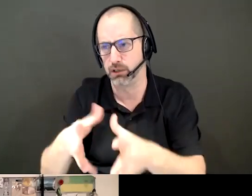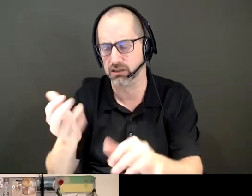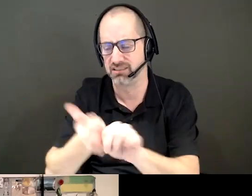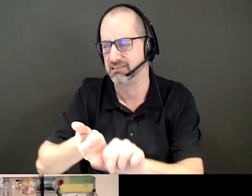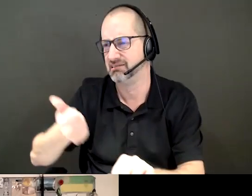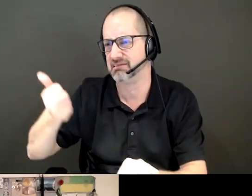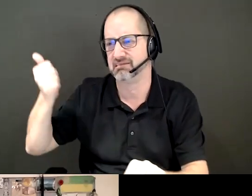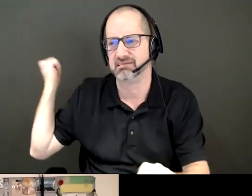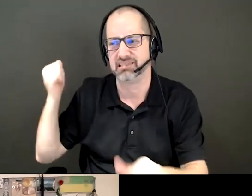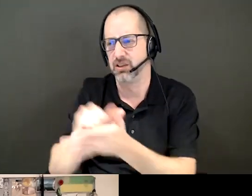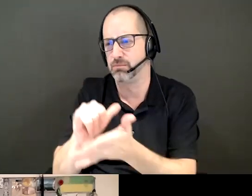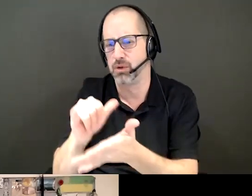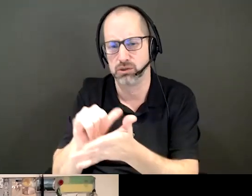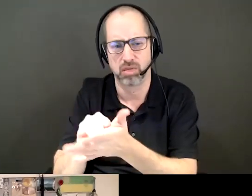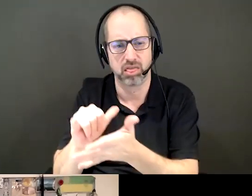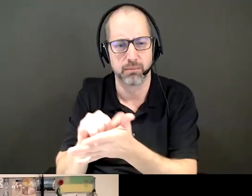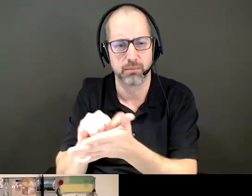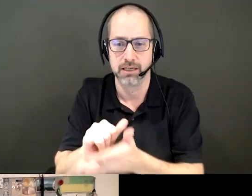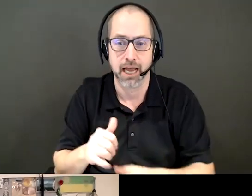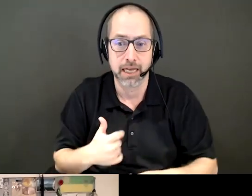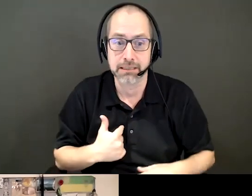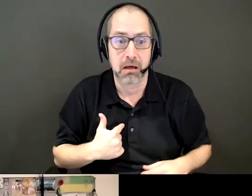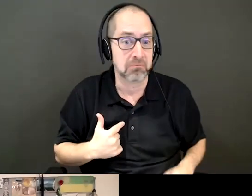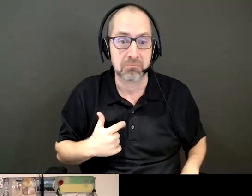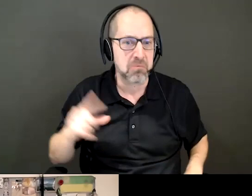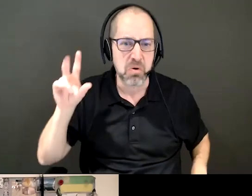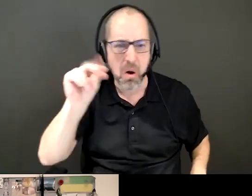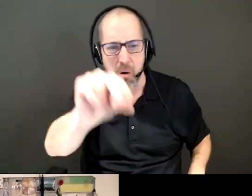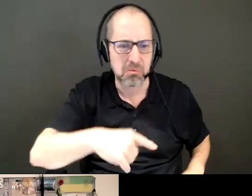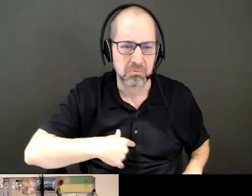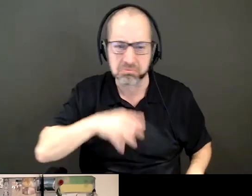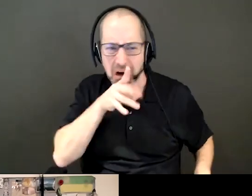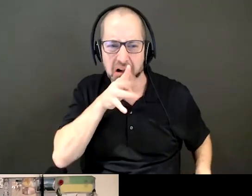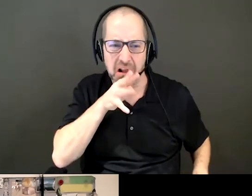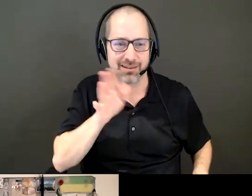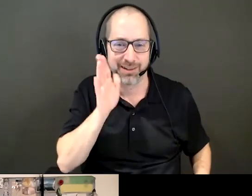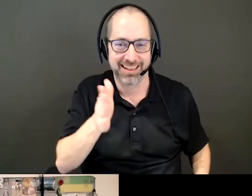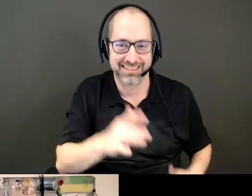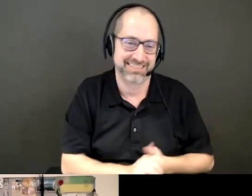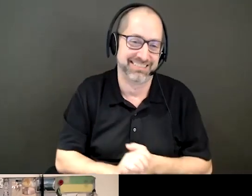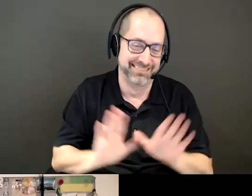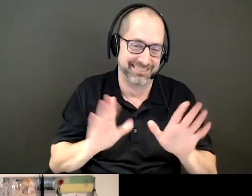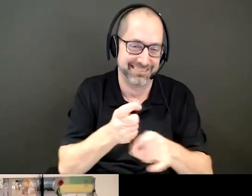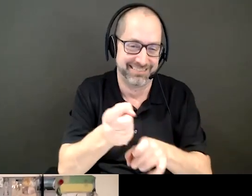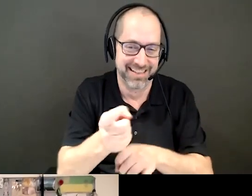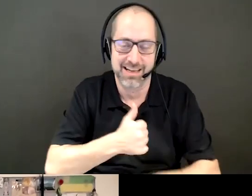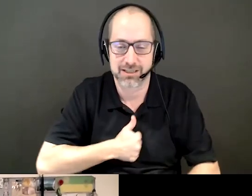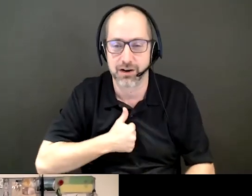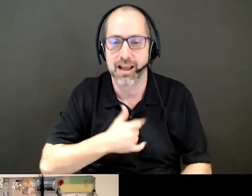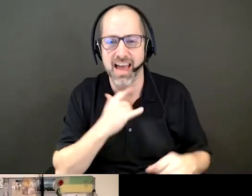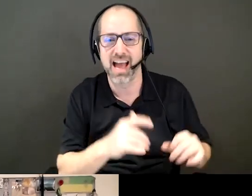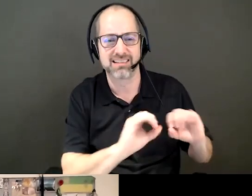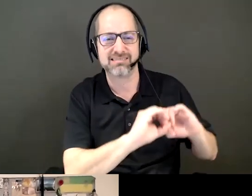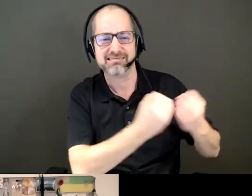try to get you to slow down. Sorry about that. Anyways, that's enough about our